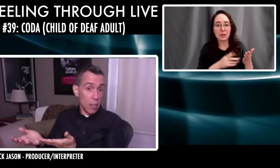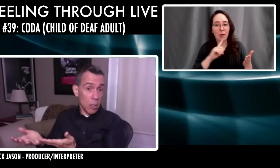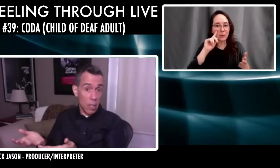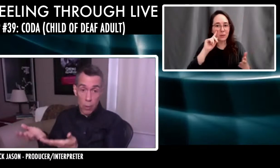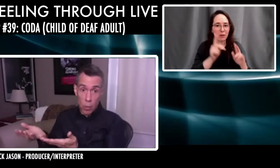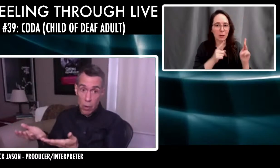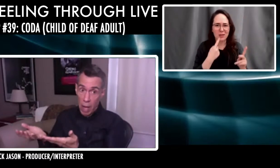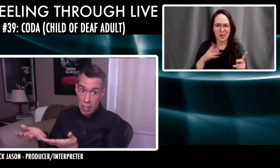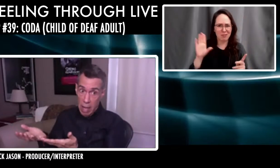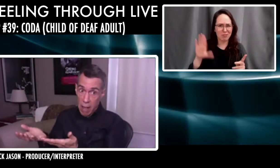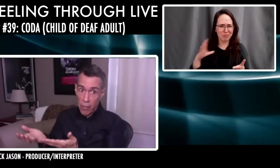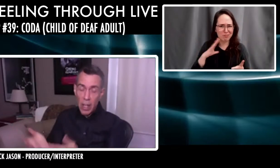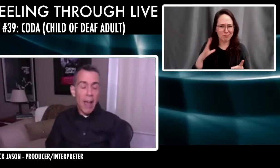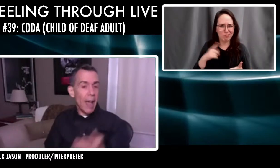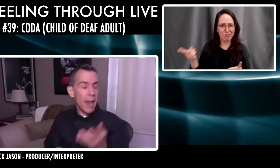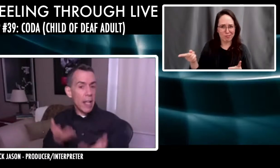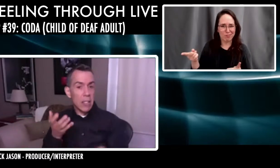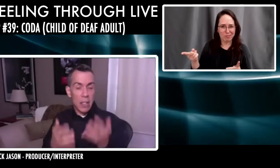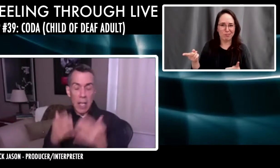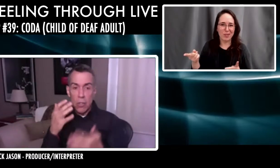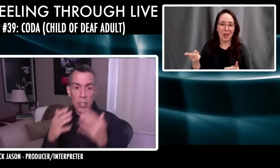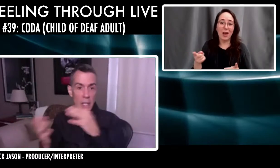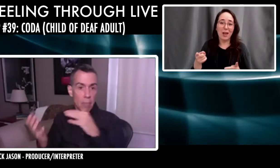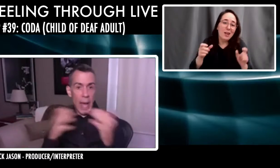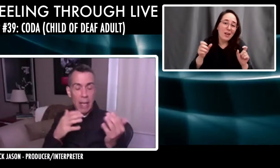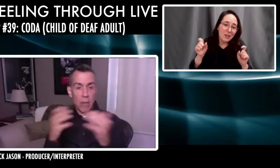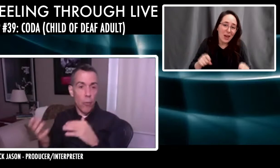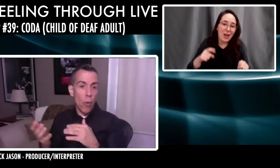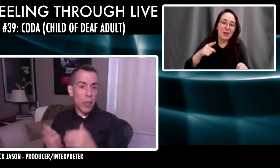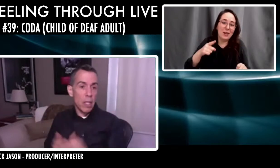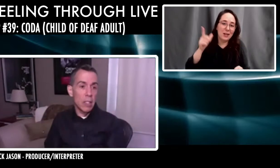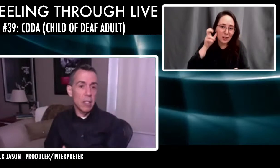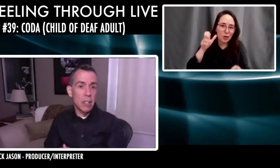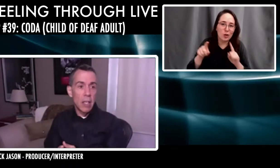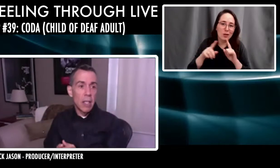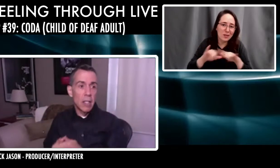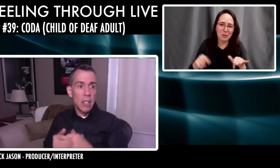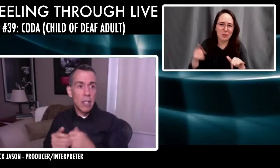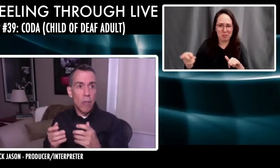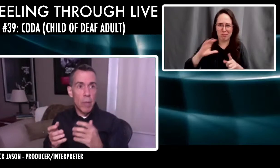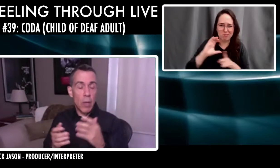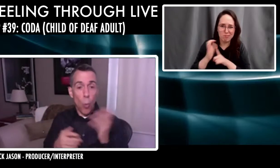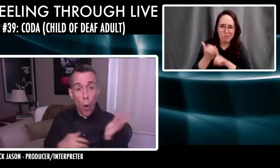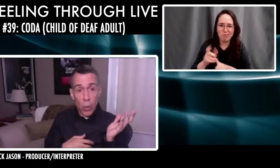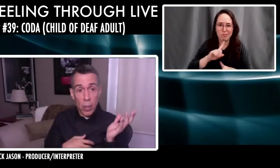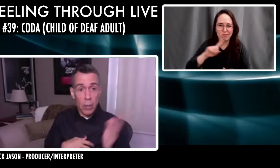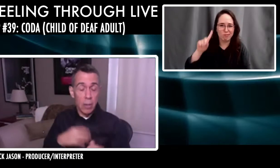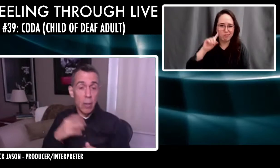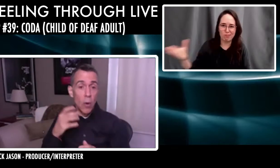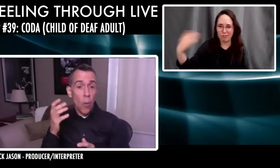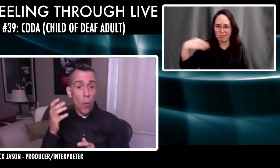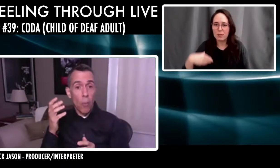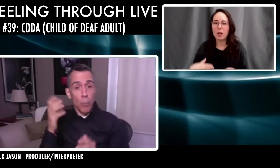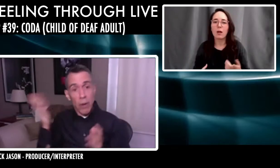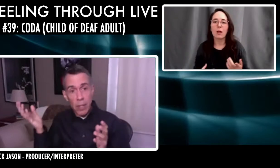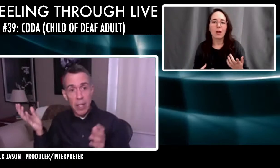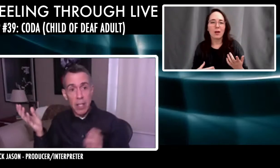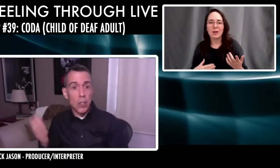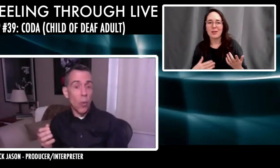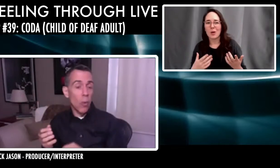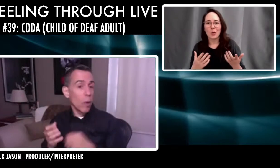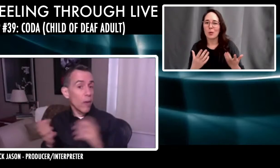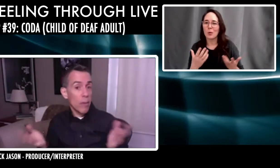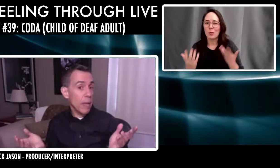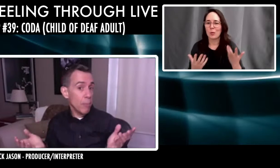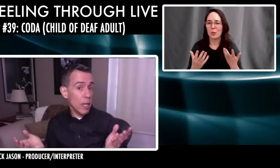like us, even though they're not deaf. And it's an interesting back and forth. It's, it's this issue of being woke or, or privileged